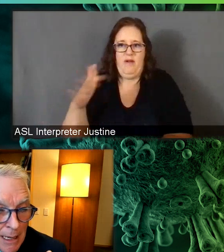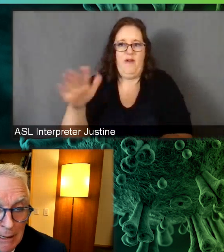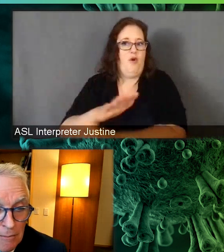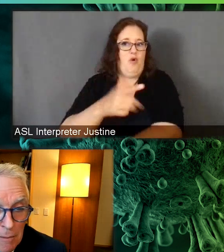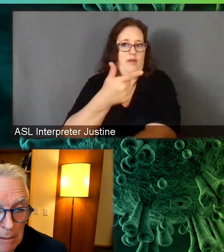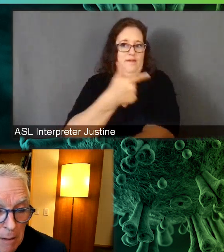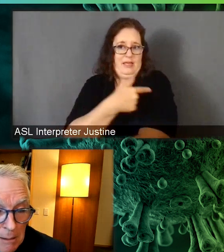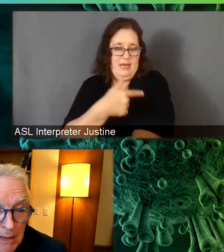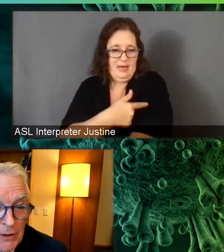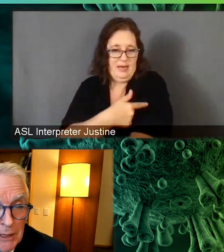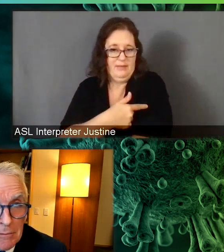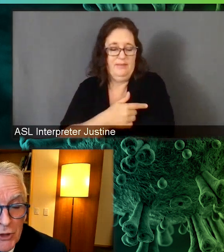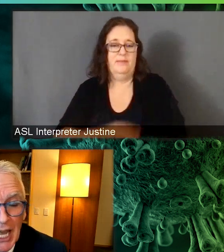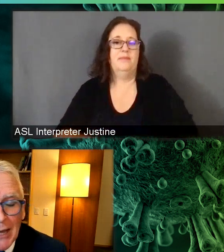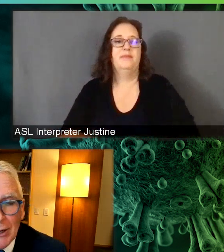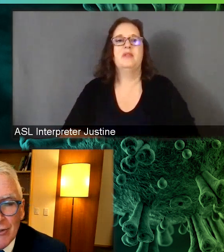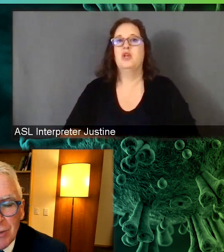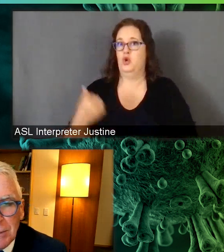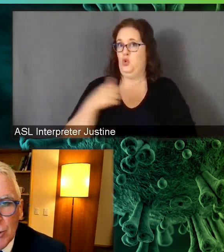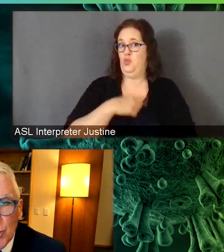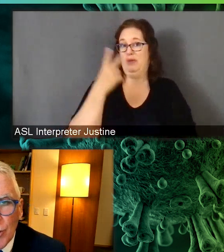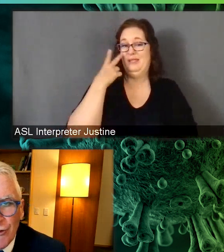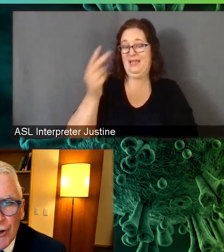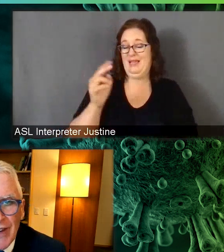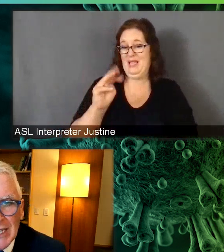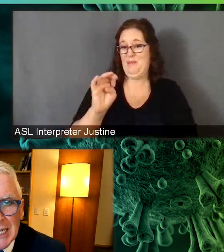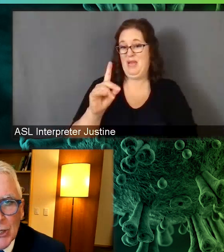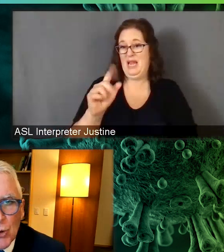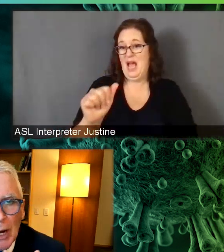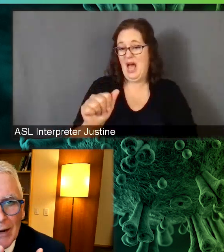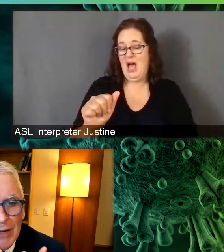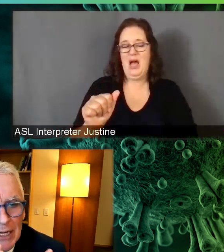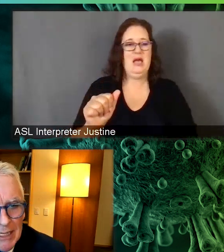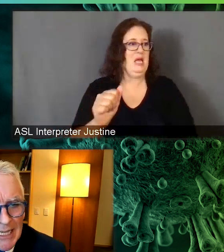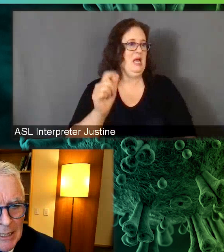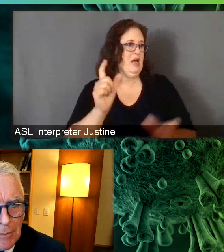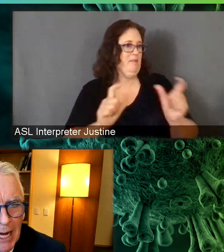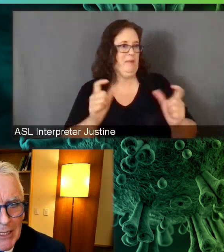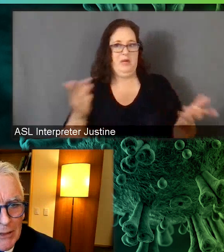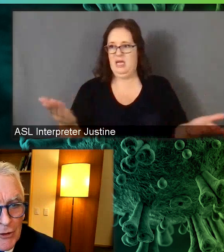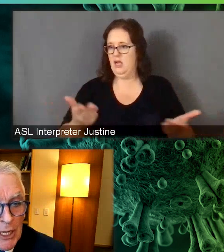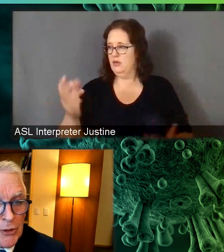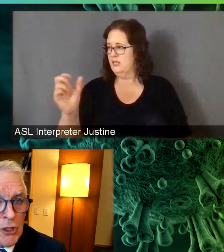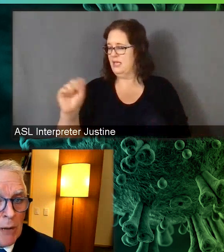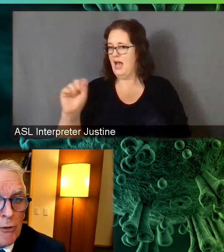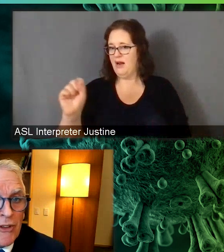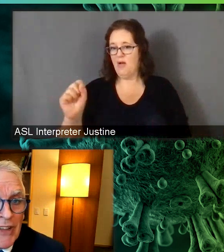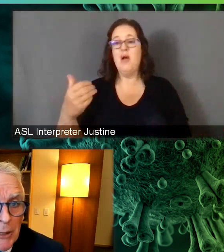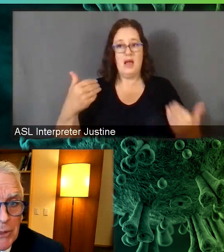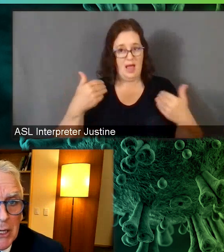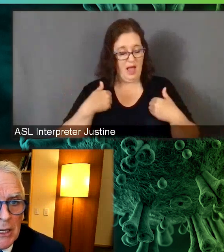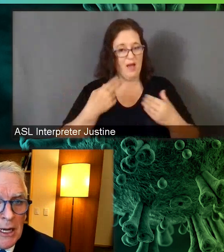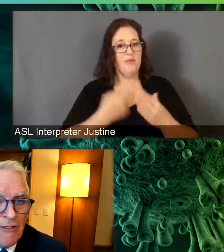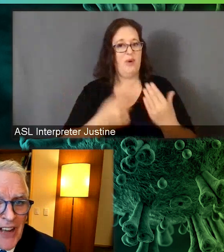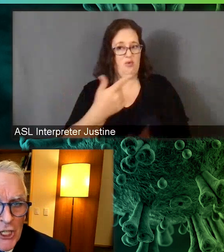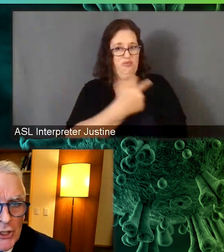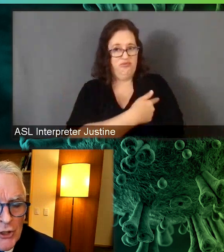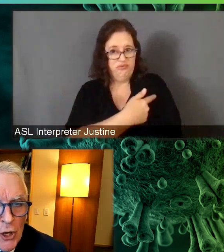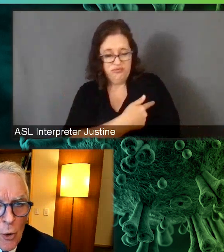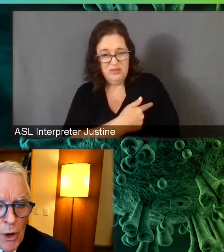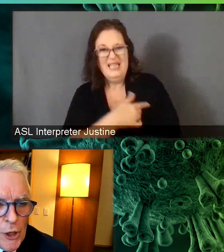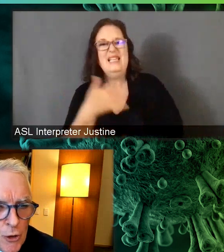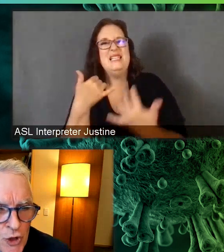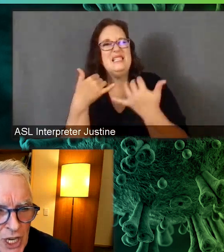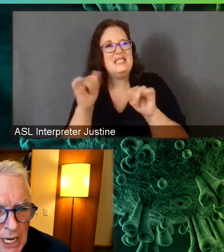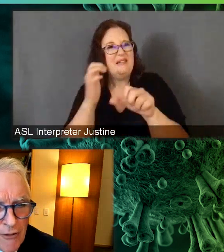even in Seattle of people who were fully vaccinated who have tested positive for Delta, some who've developed infections.